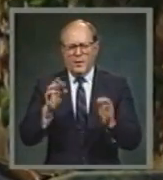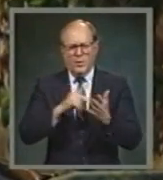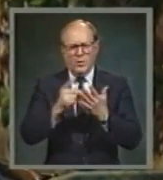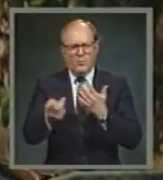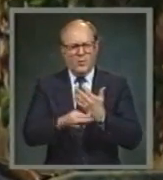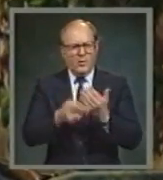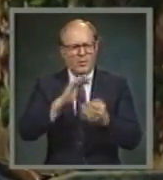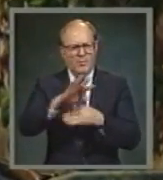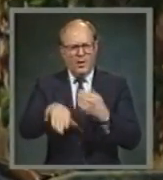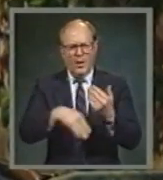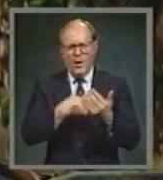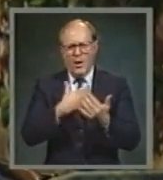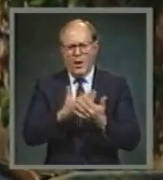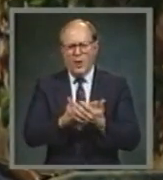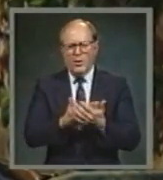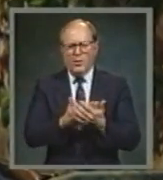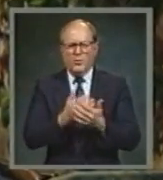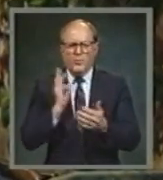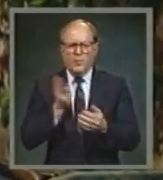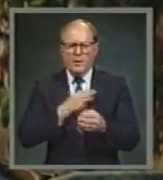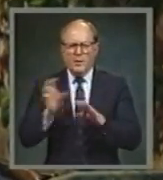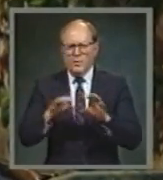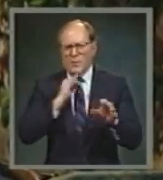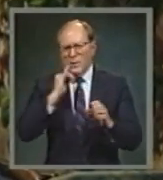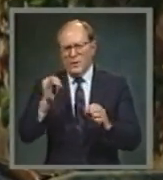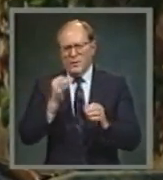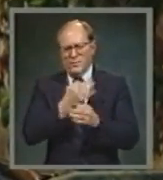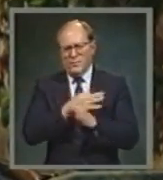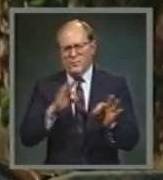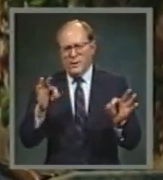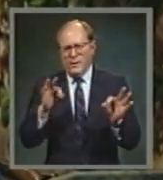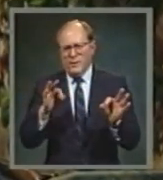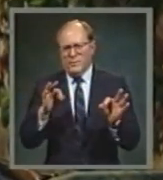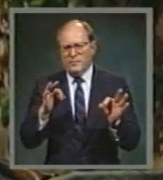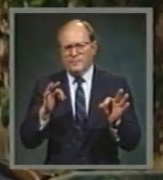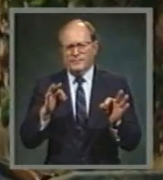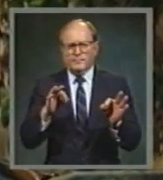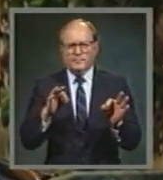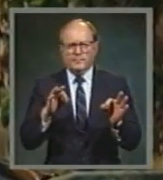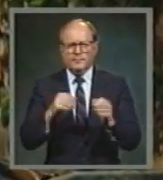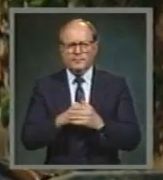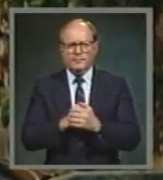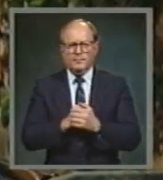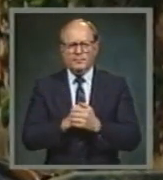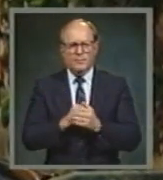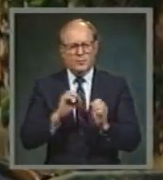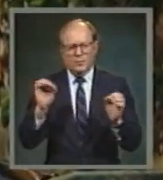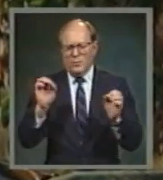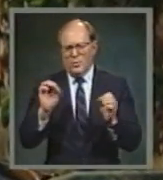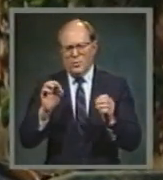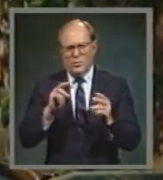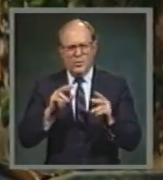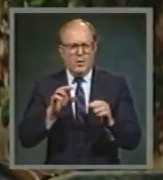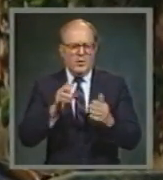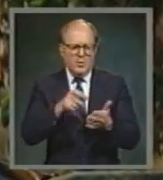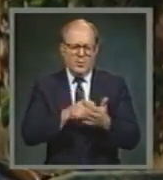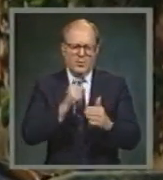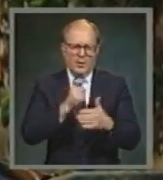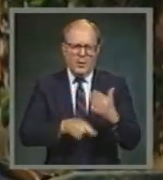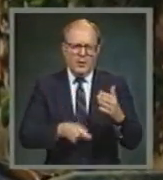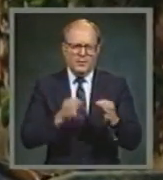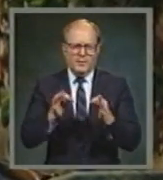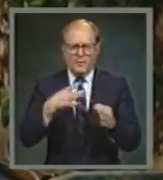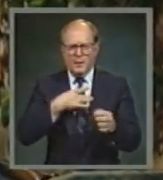program and all our study materials and everything we do for people made available to you without any hassling of you for